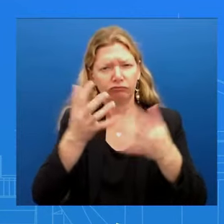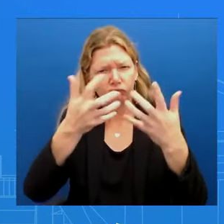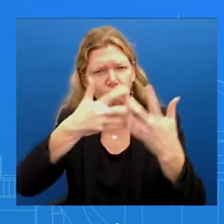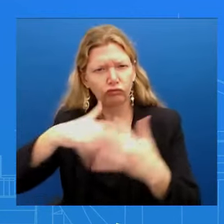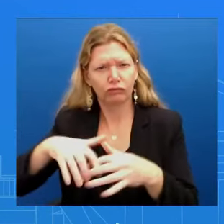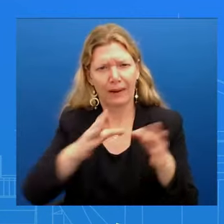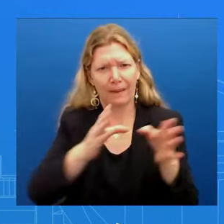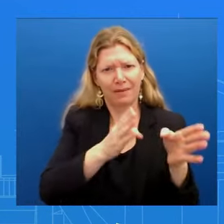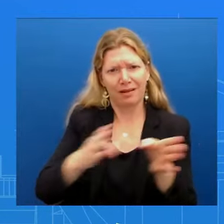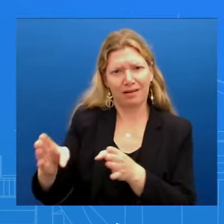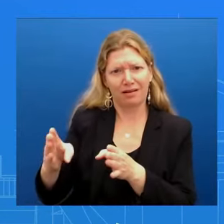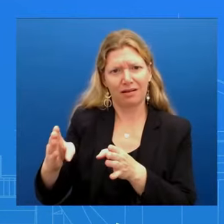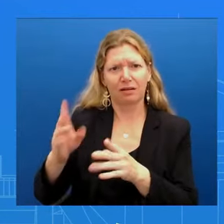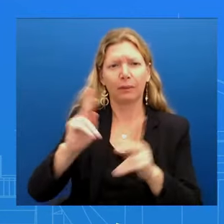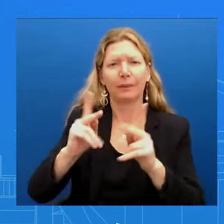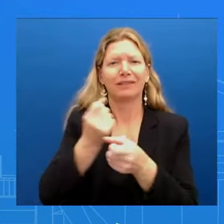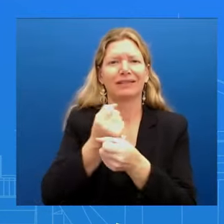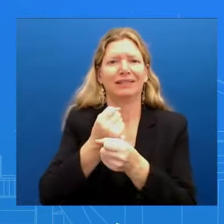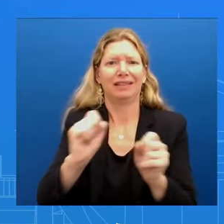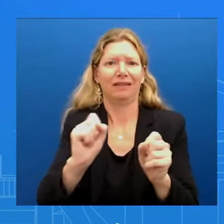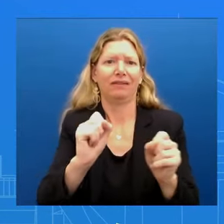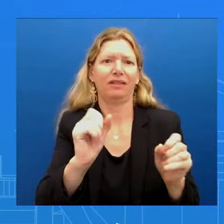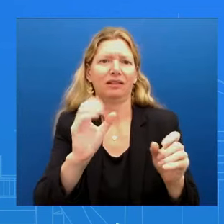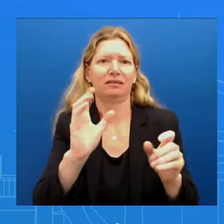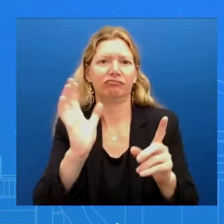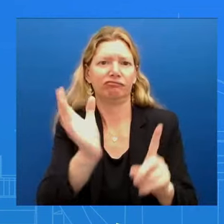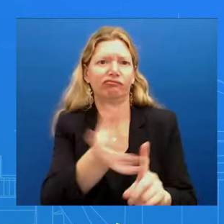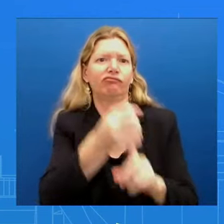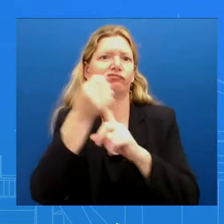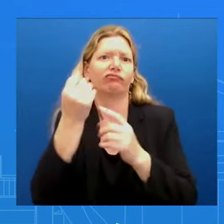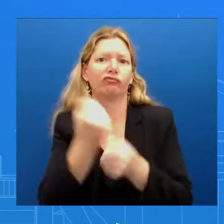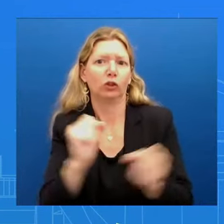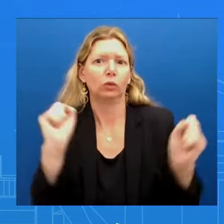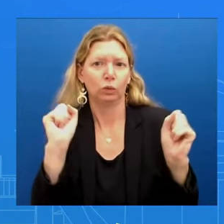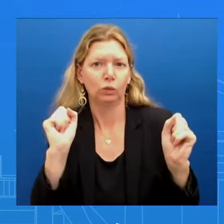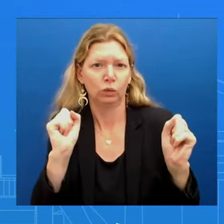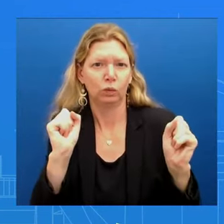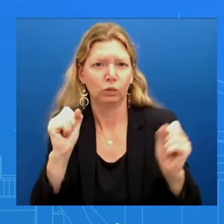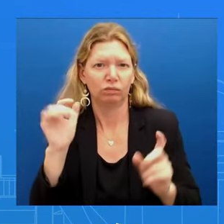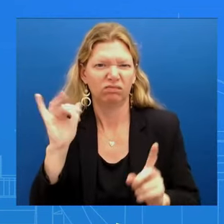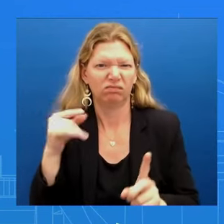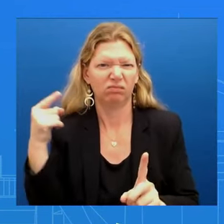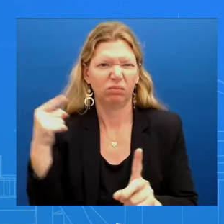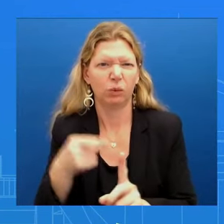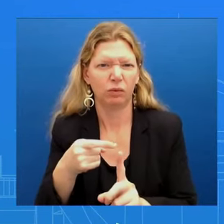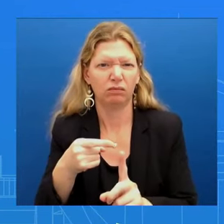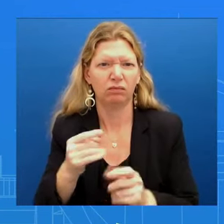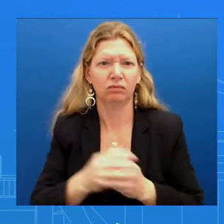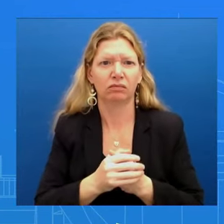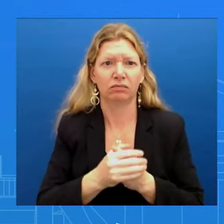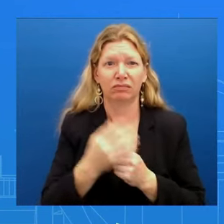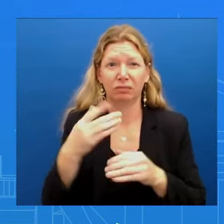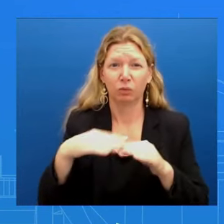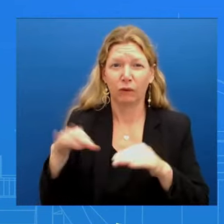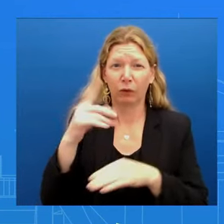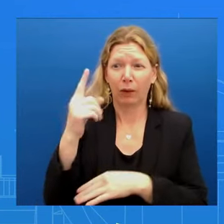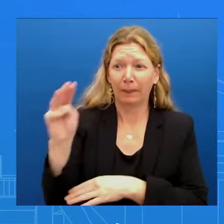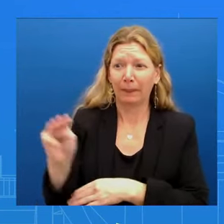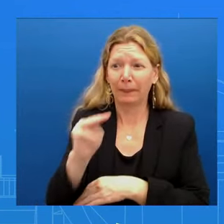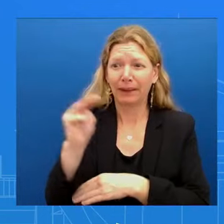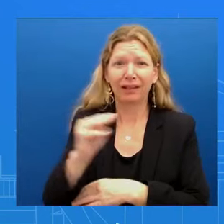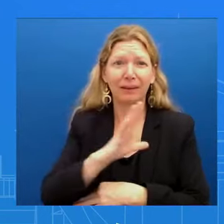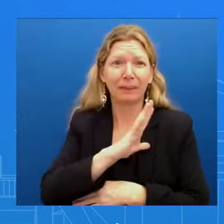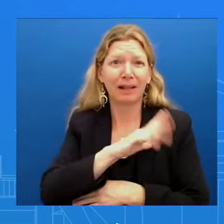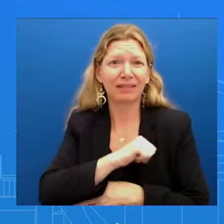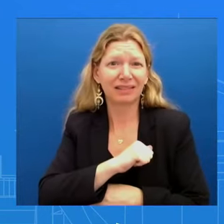Palestinians that are taking refuge in Rafa they've left the north and they certainly went south out of Khan Yunus to try to get out of the fighting so